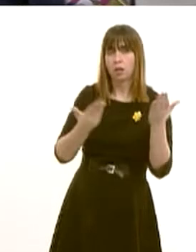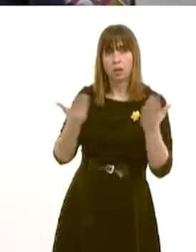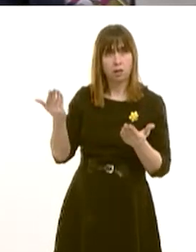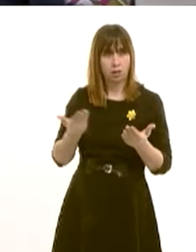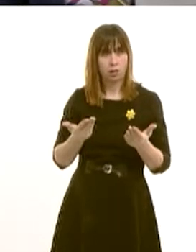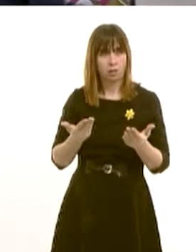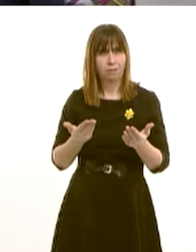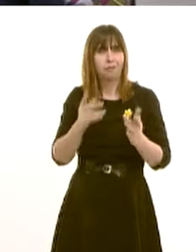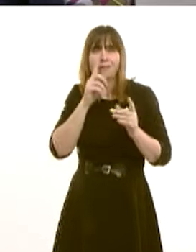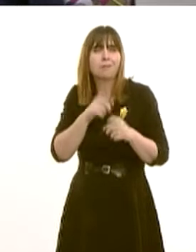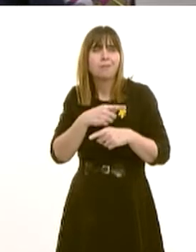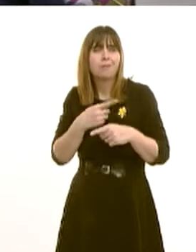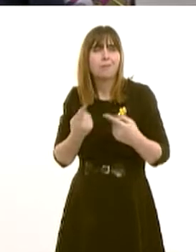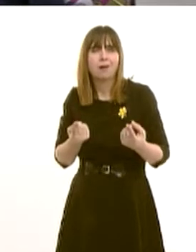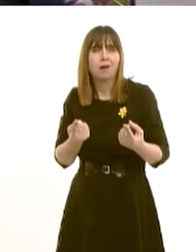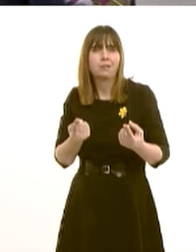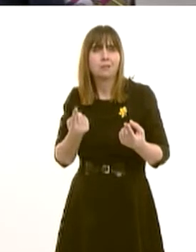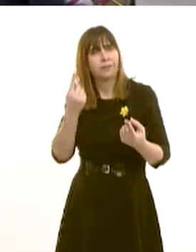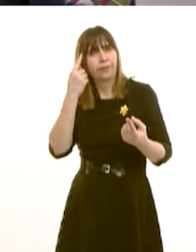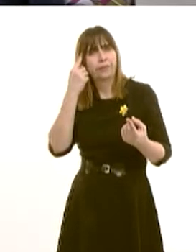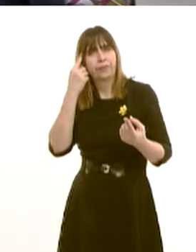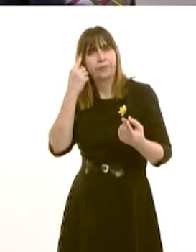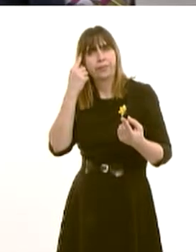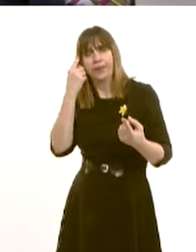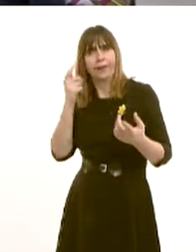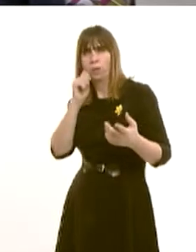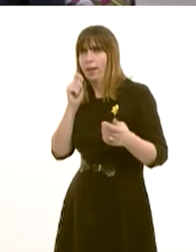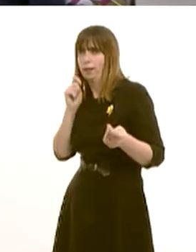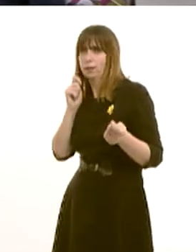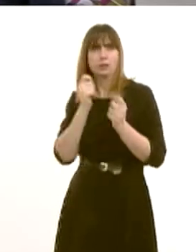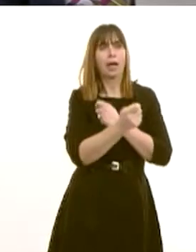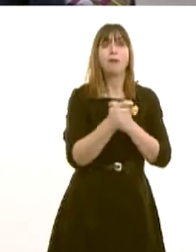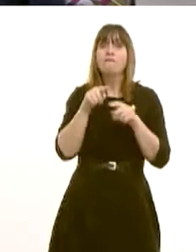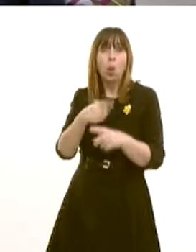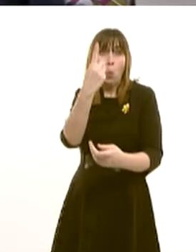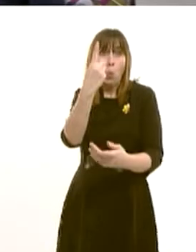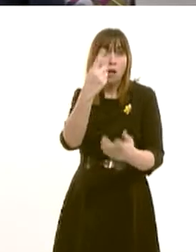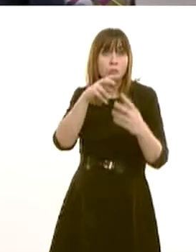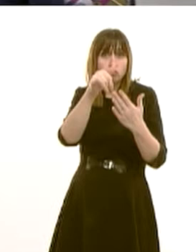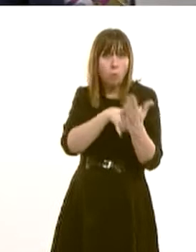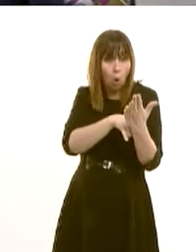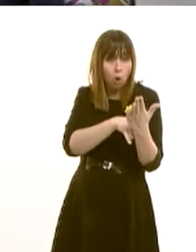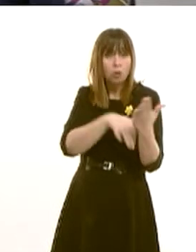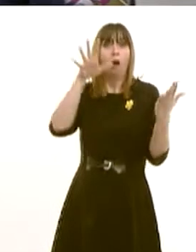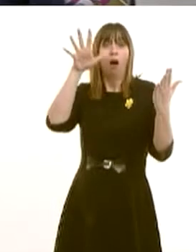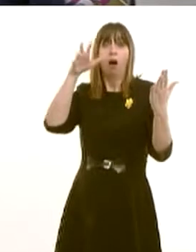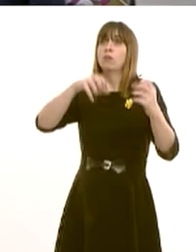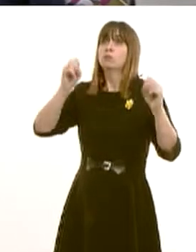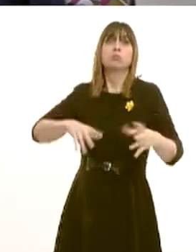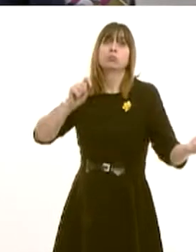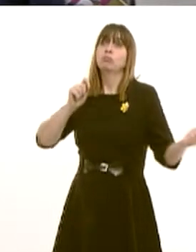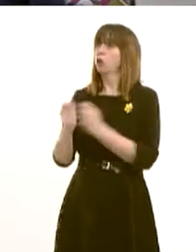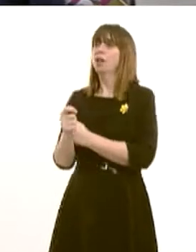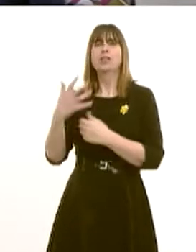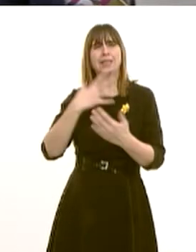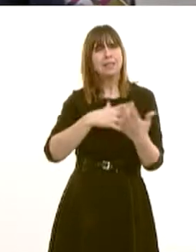expect the direction to change because of one piece of work. And so what's important is that the work be considered